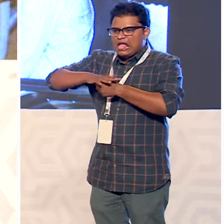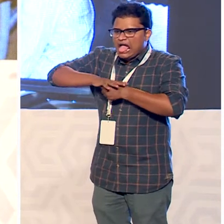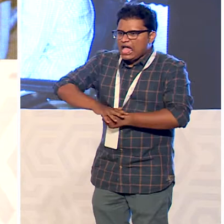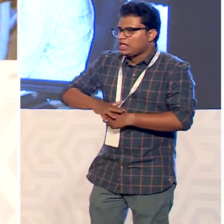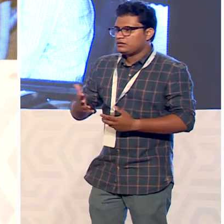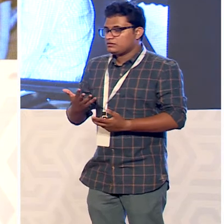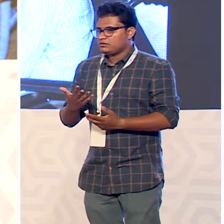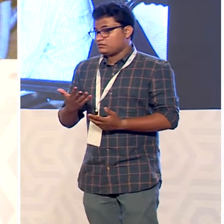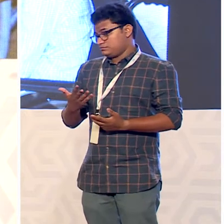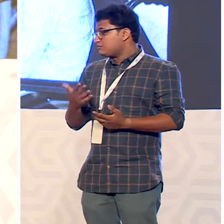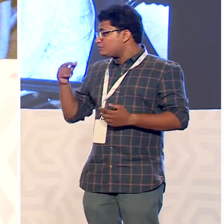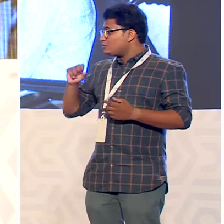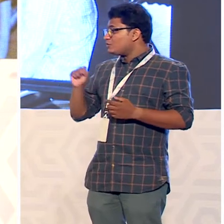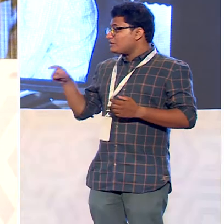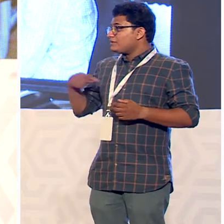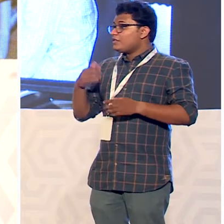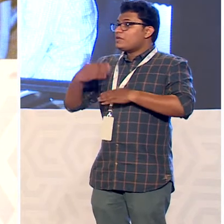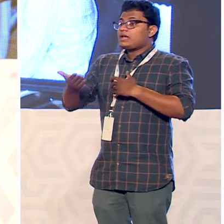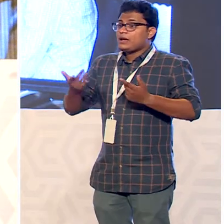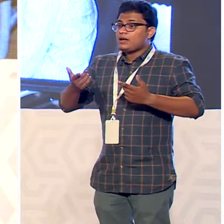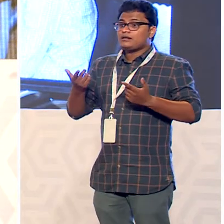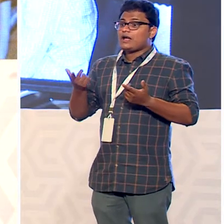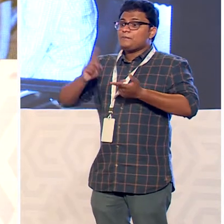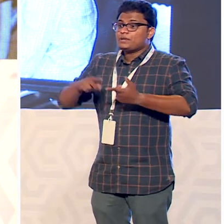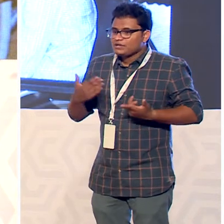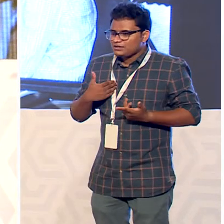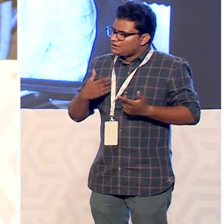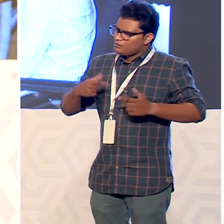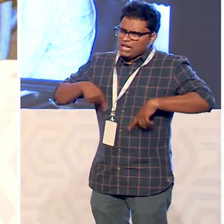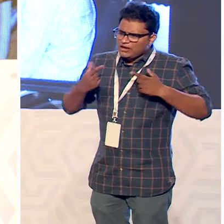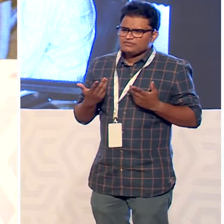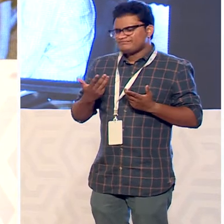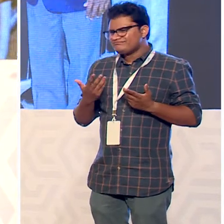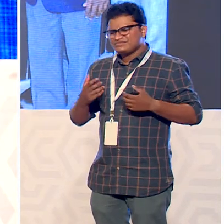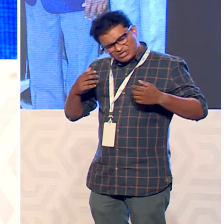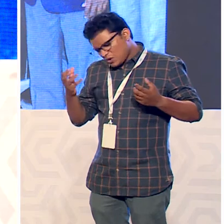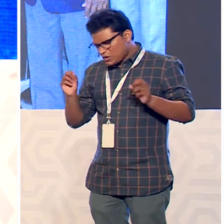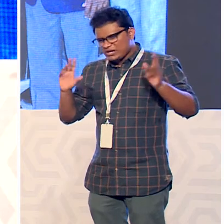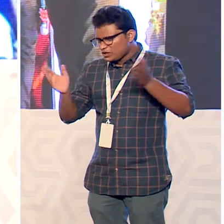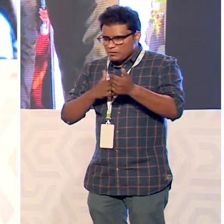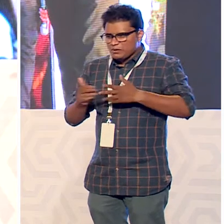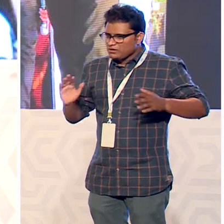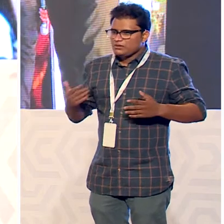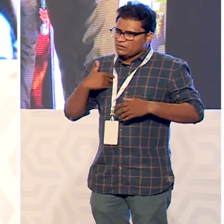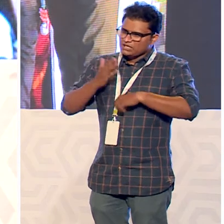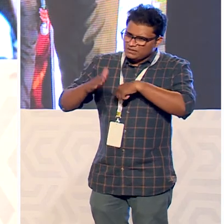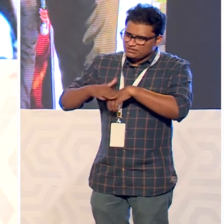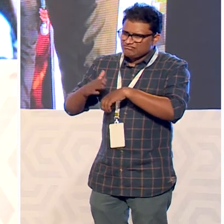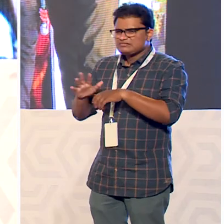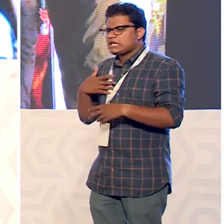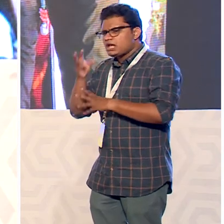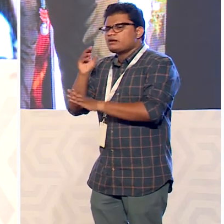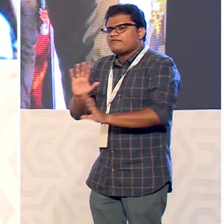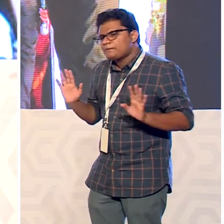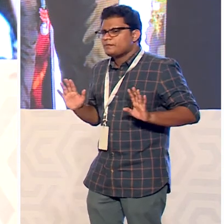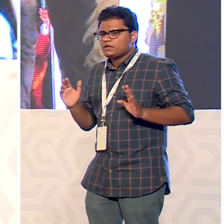so um but then we moved on in life with whatever experiences we had and uh a lot